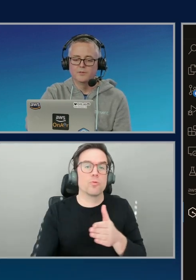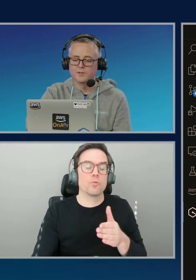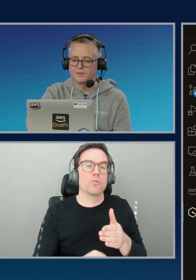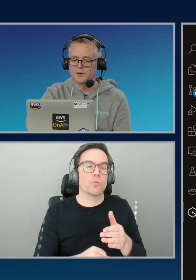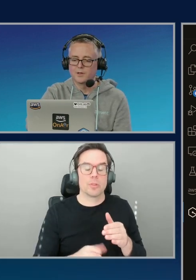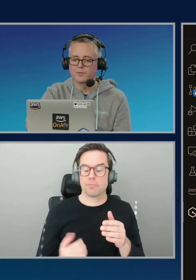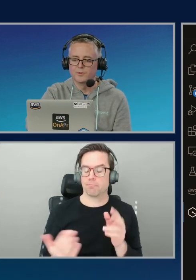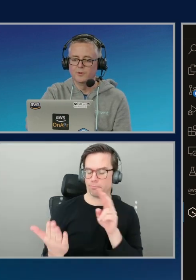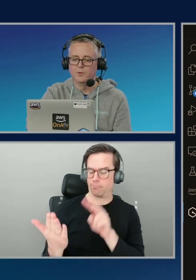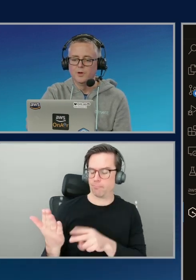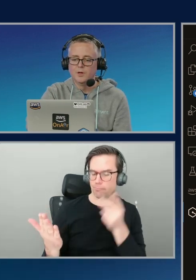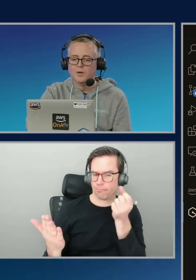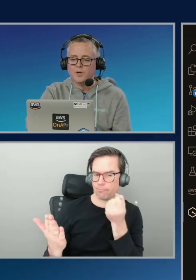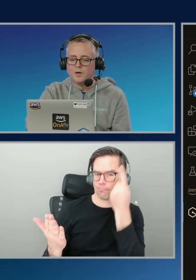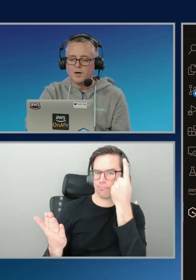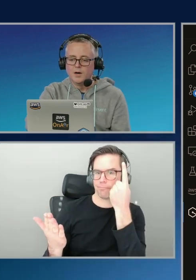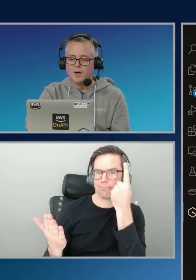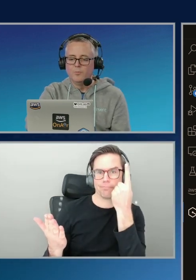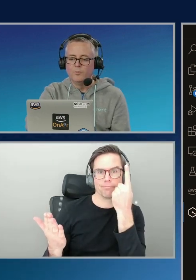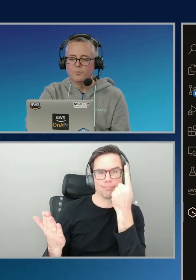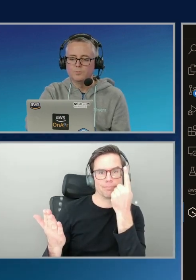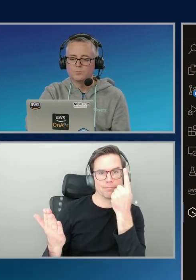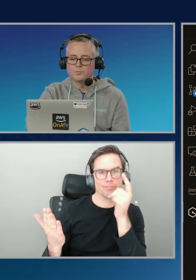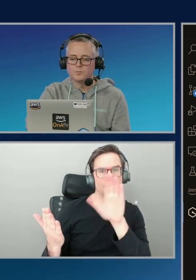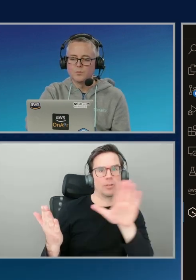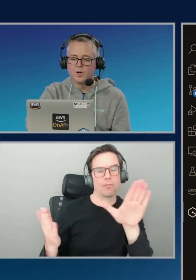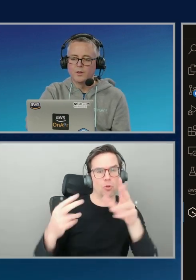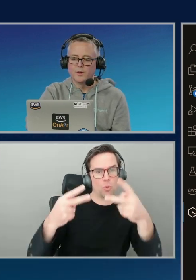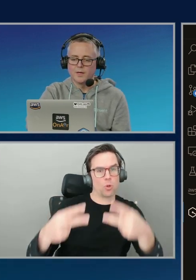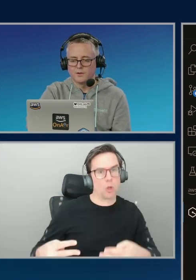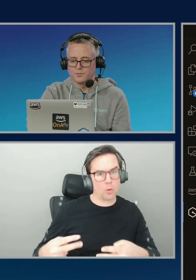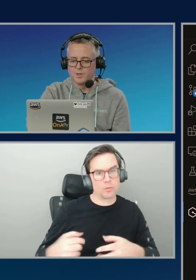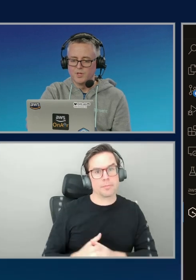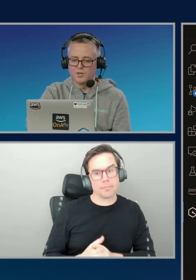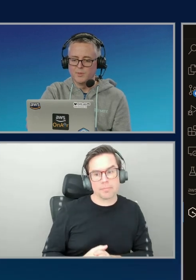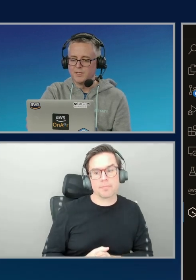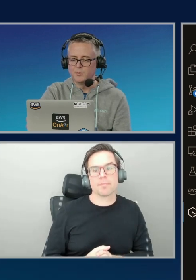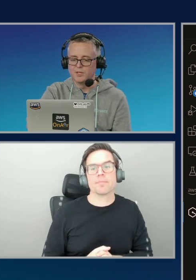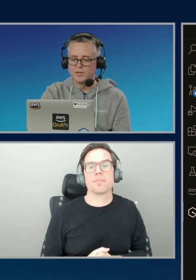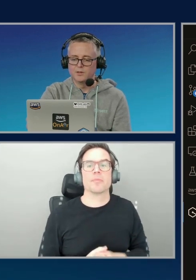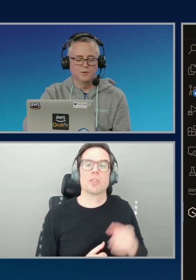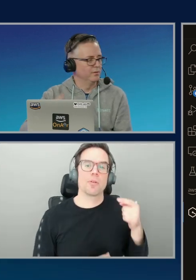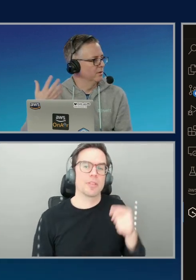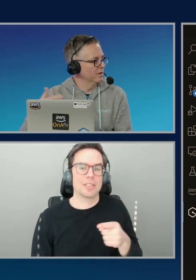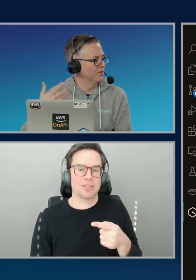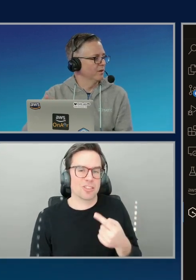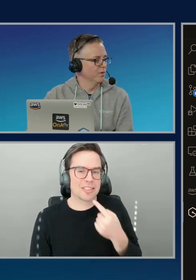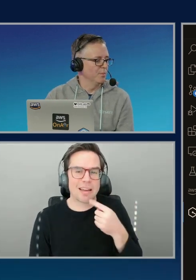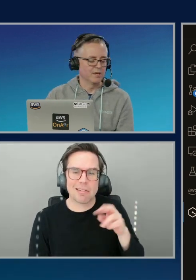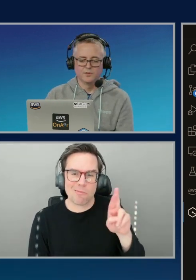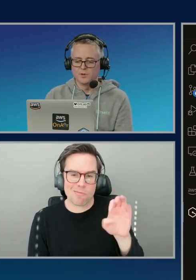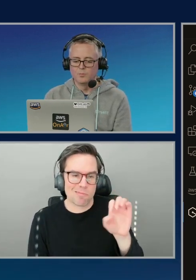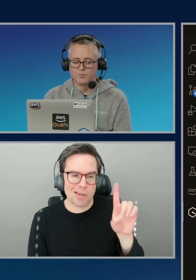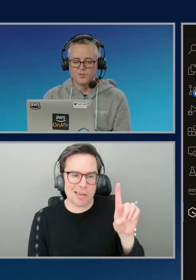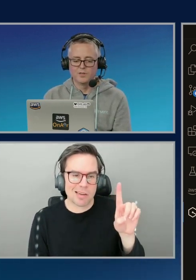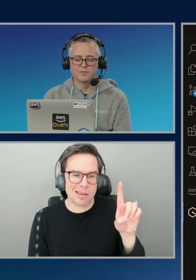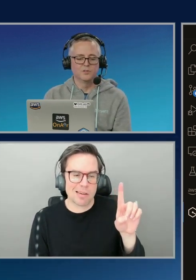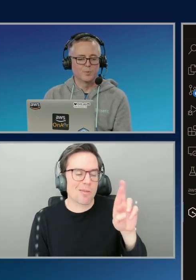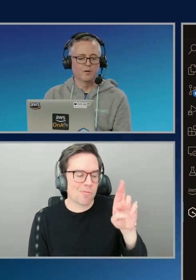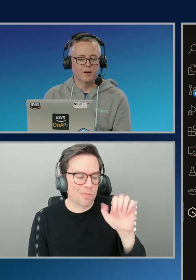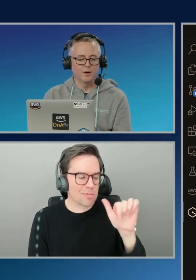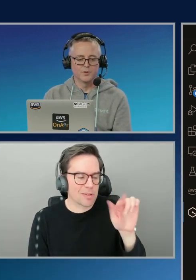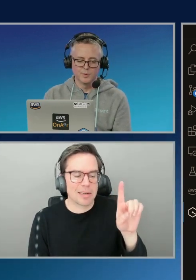this one, right, it's just talking through, um, well, yeah, just readability, maintainability issues, and generally making some